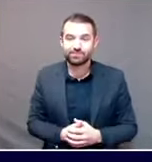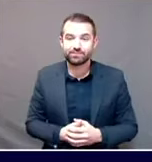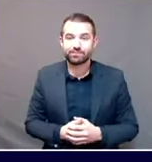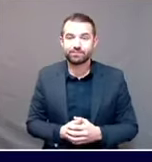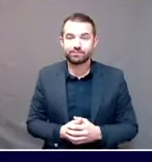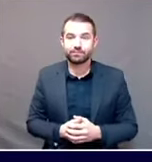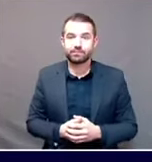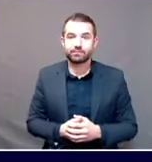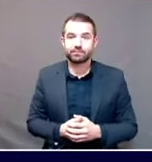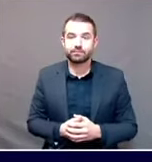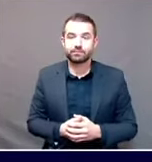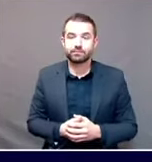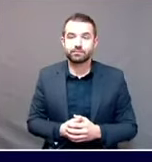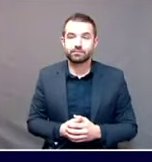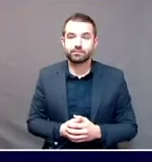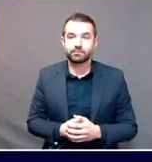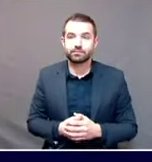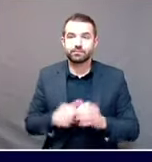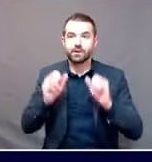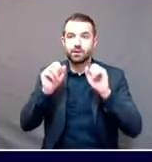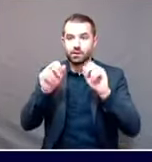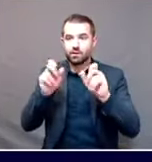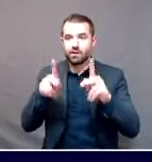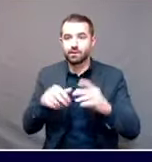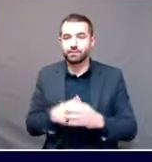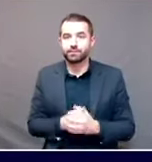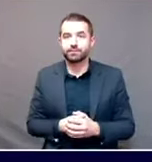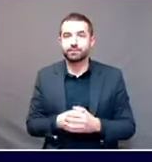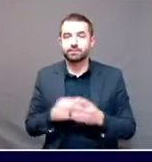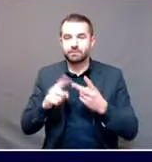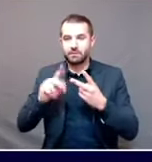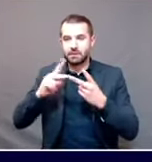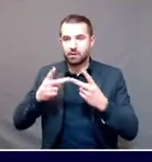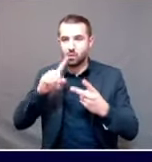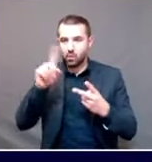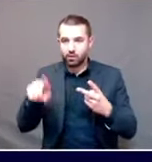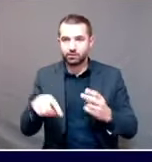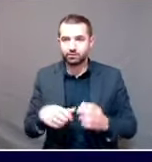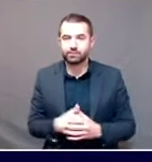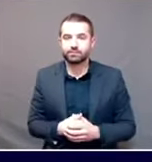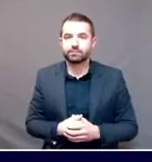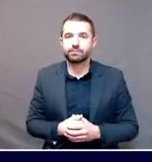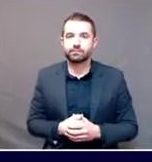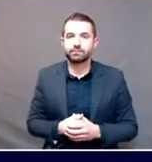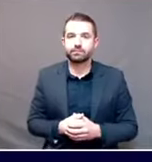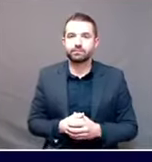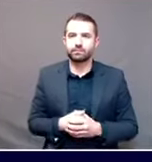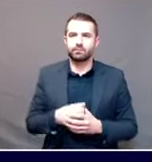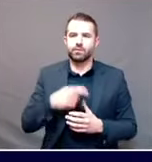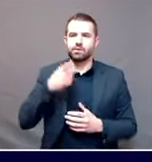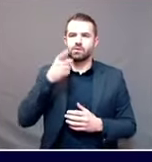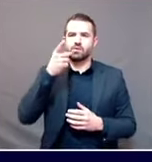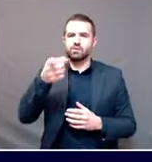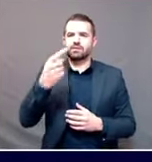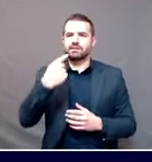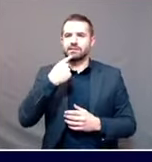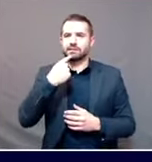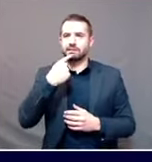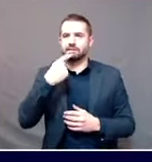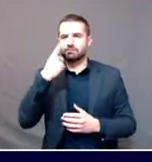Okay, and then my second question is about, you said that you expect more